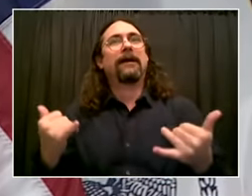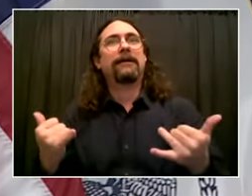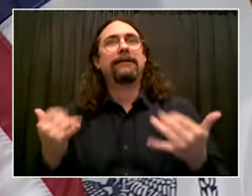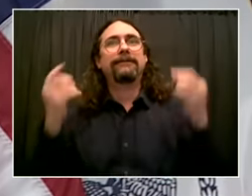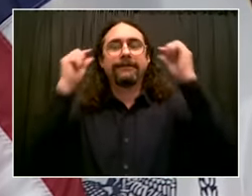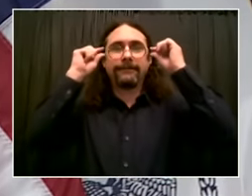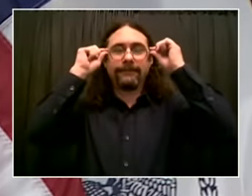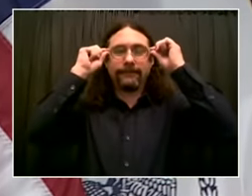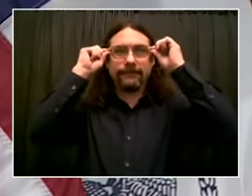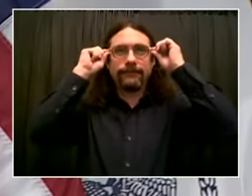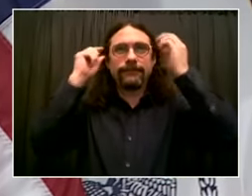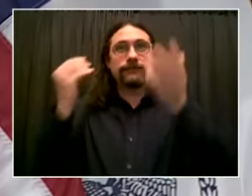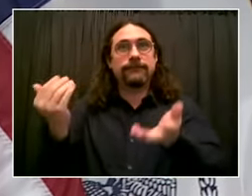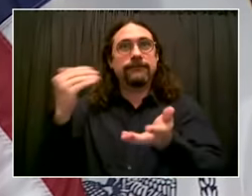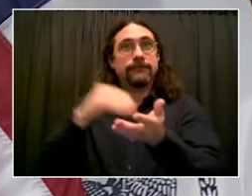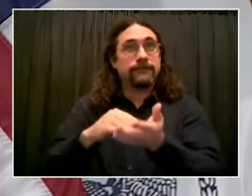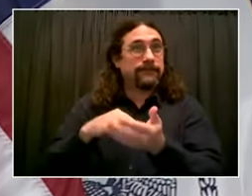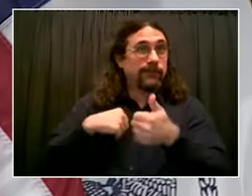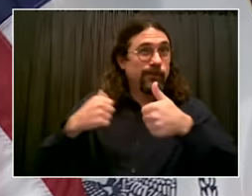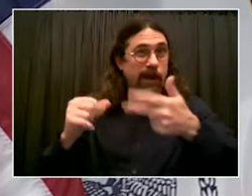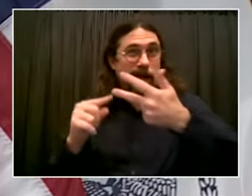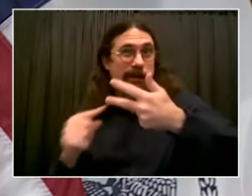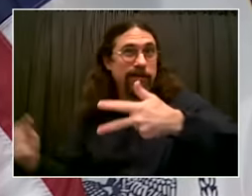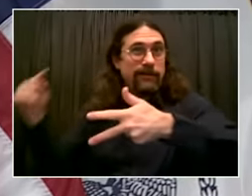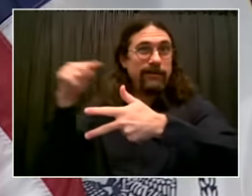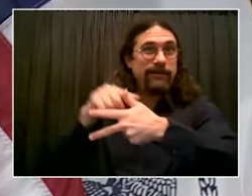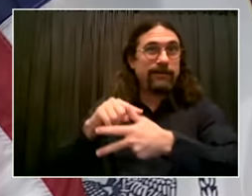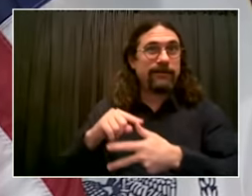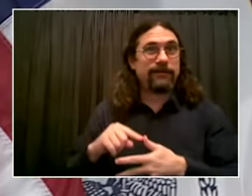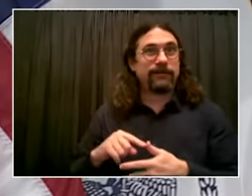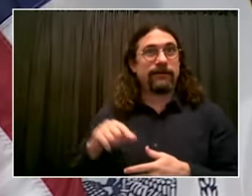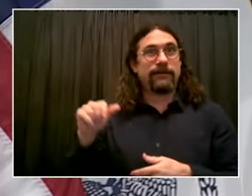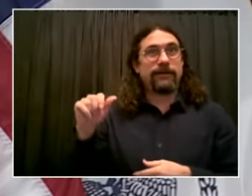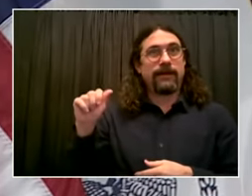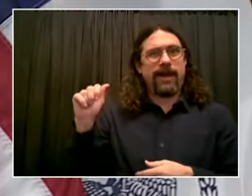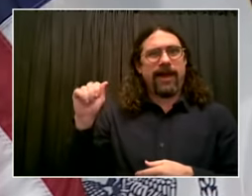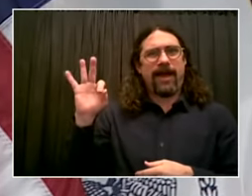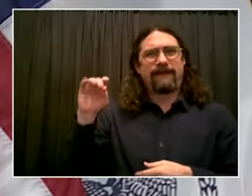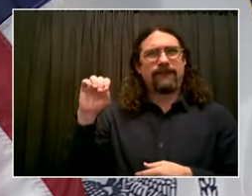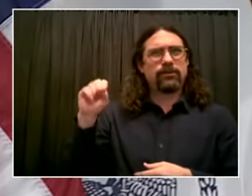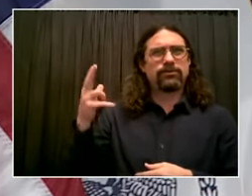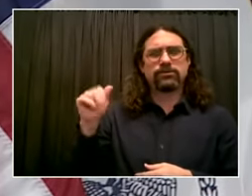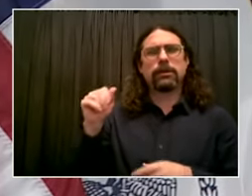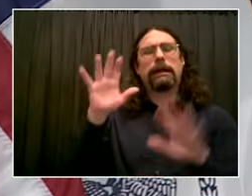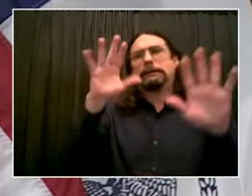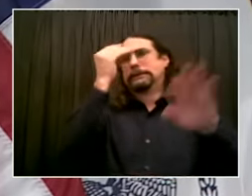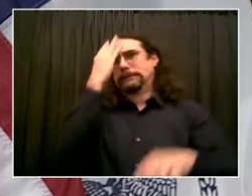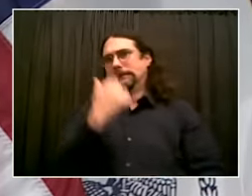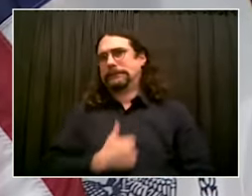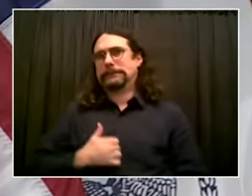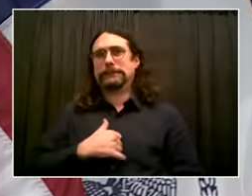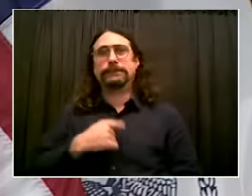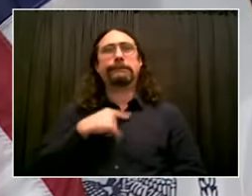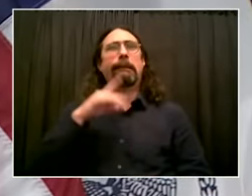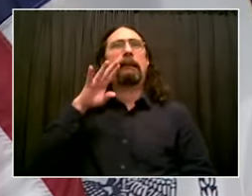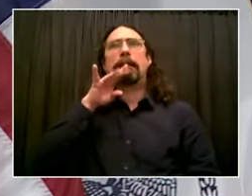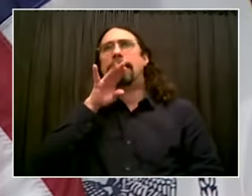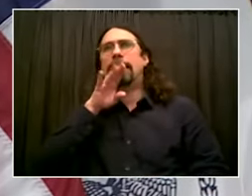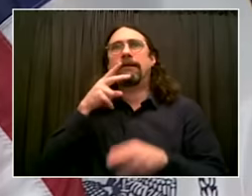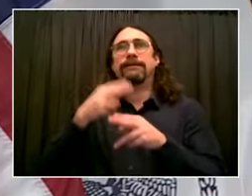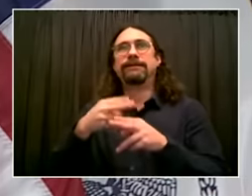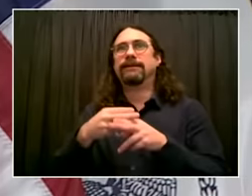right, but I did not say her first name right. It's Afia, and I apologize. Afia Ata Mensah of Community Voices Heard. Are you with us?